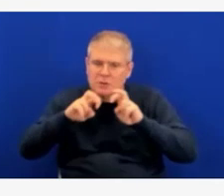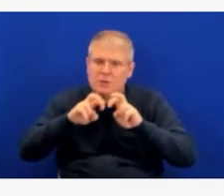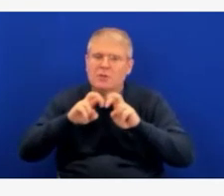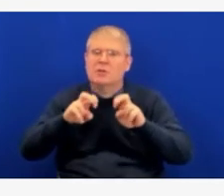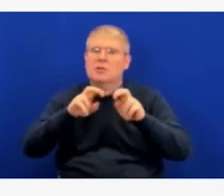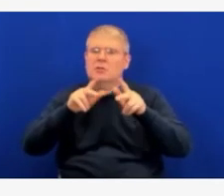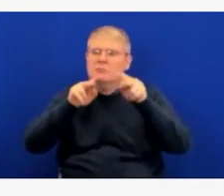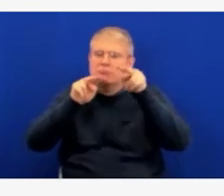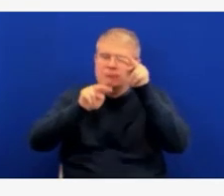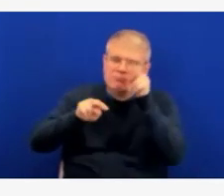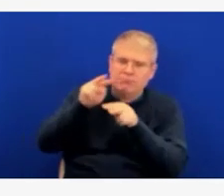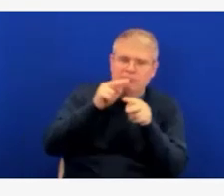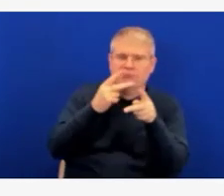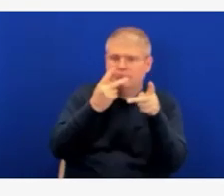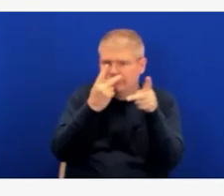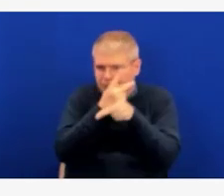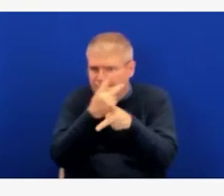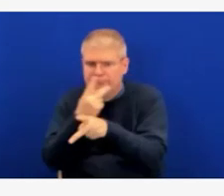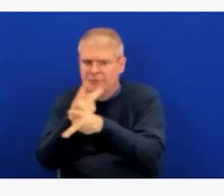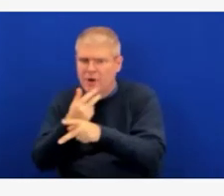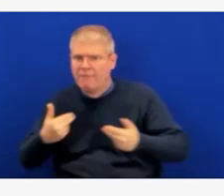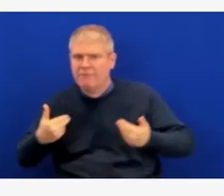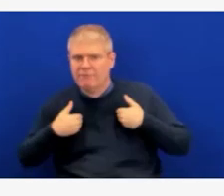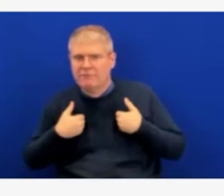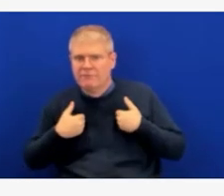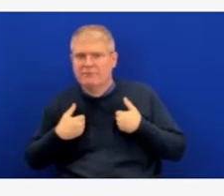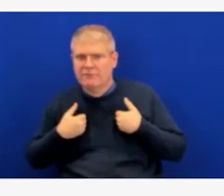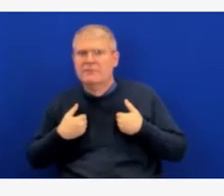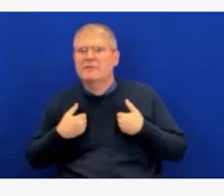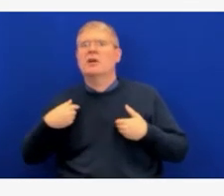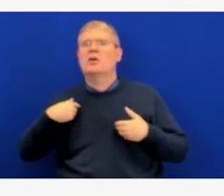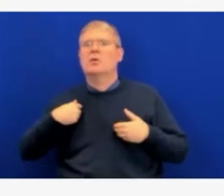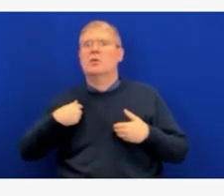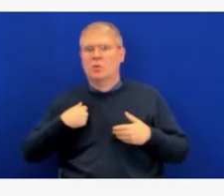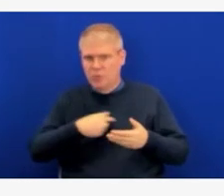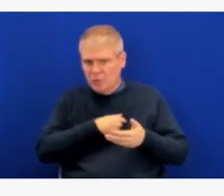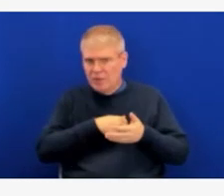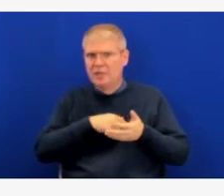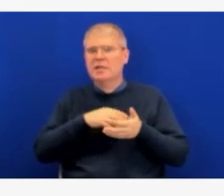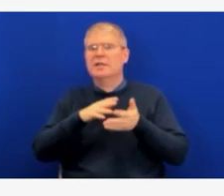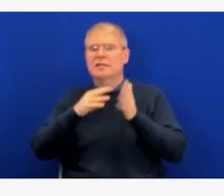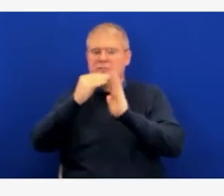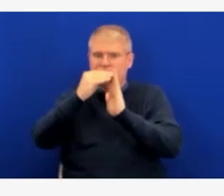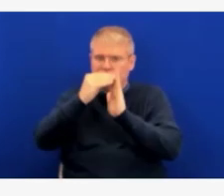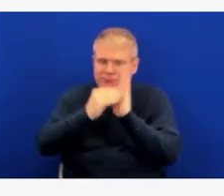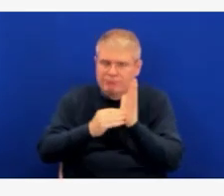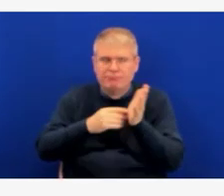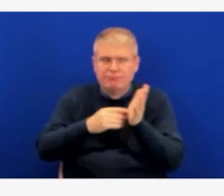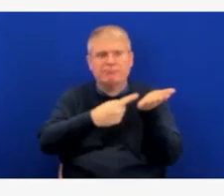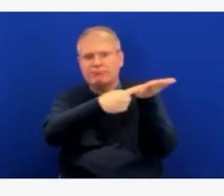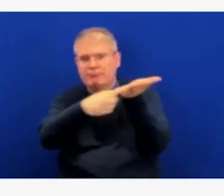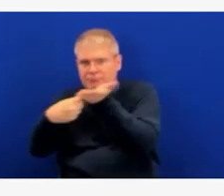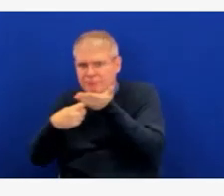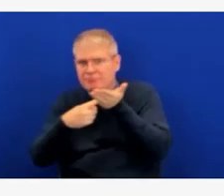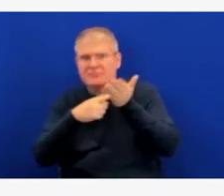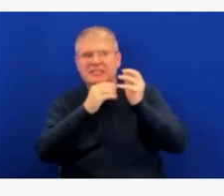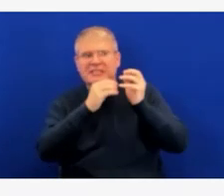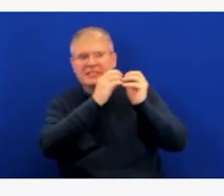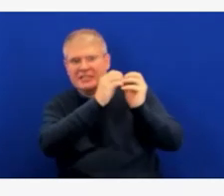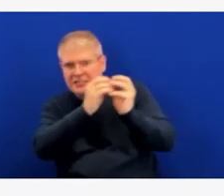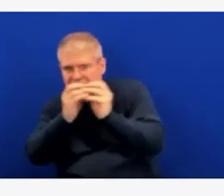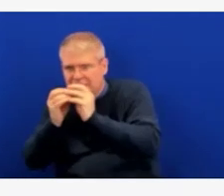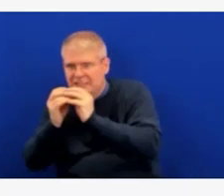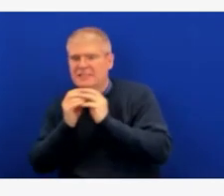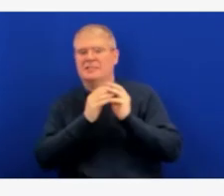So, we're working on some code for that. But I don't want to give you a time frame except to tell you that right now we know that